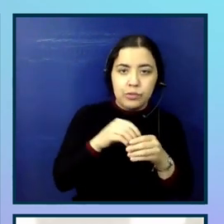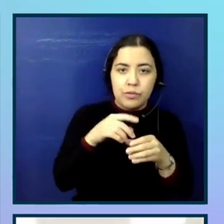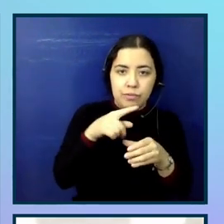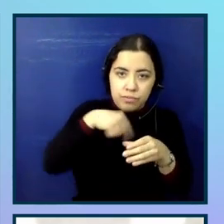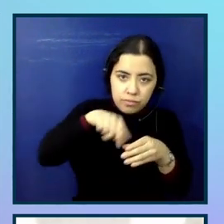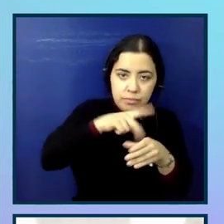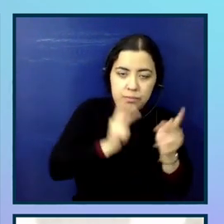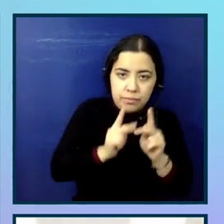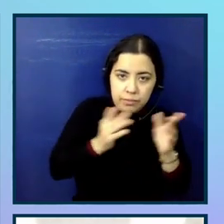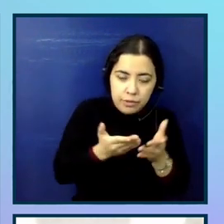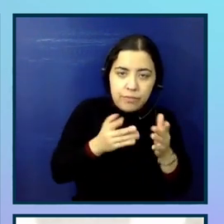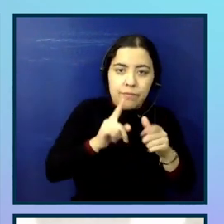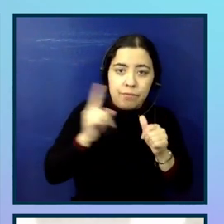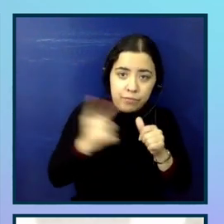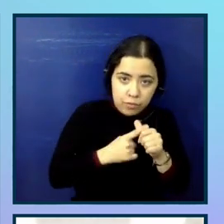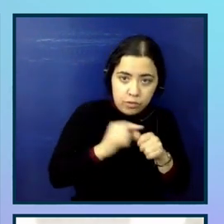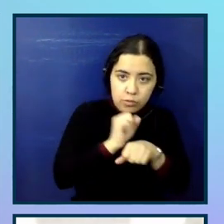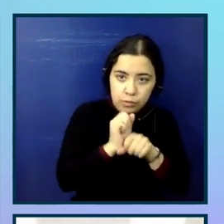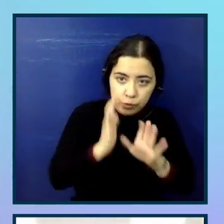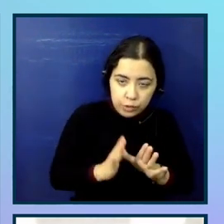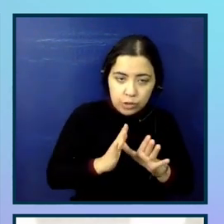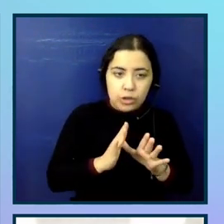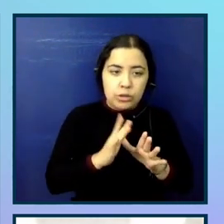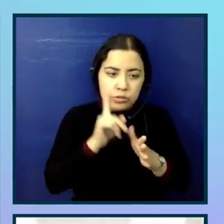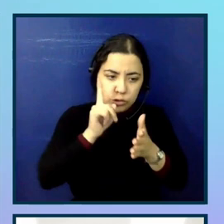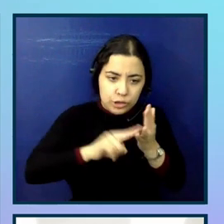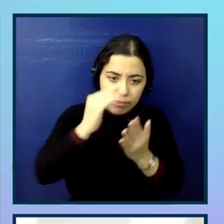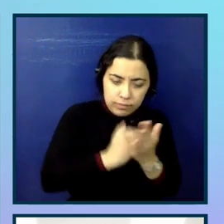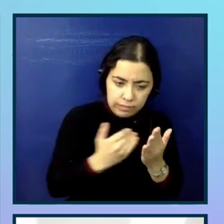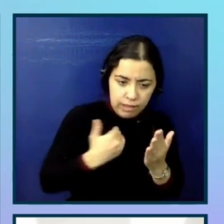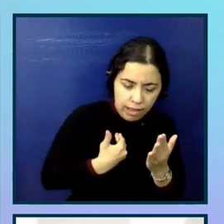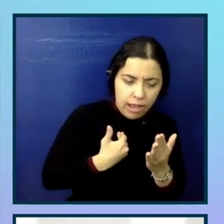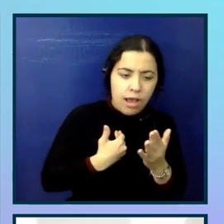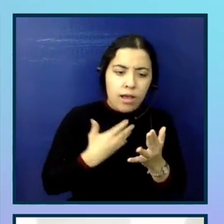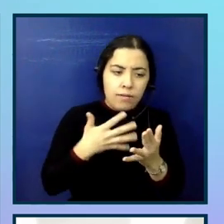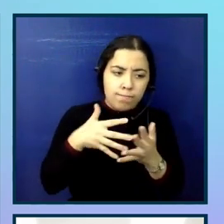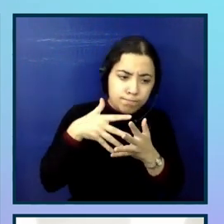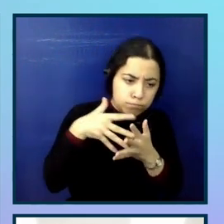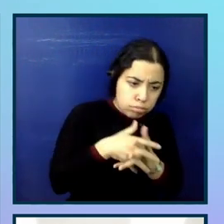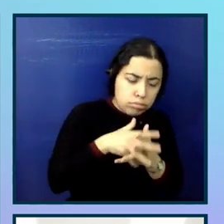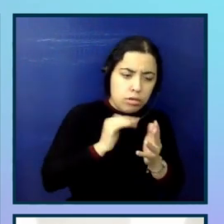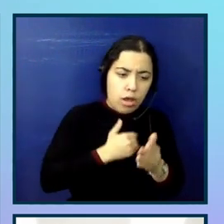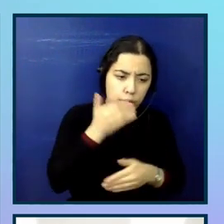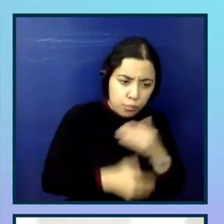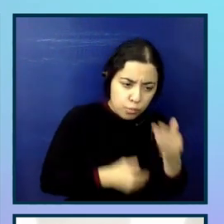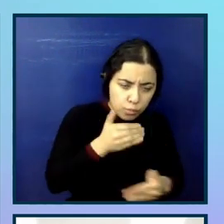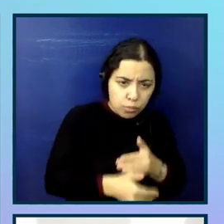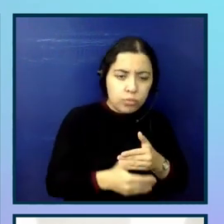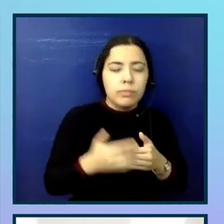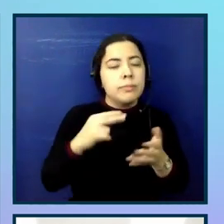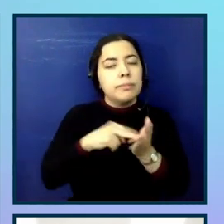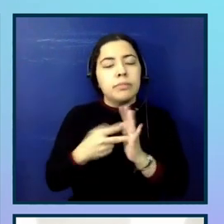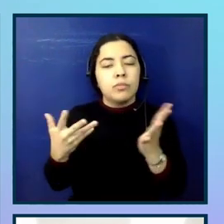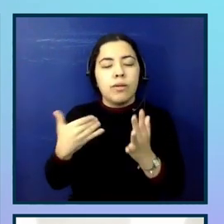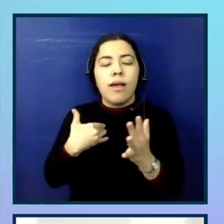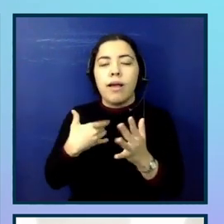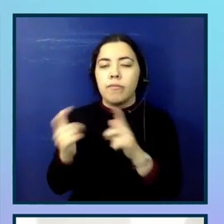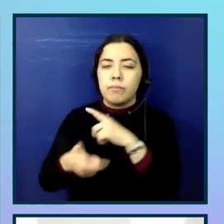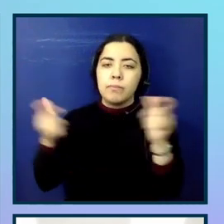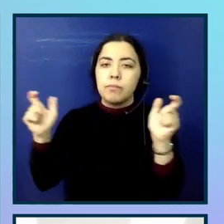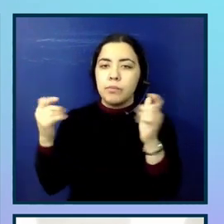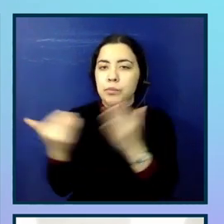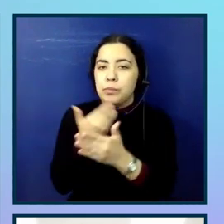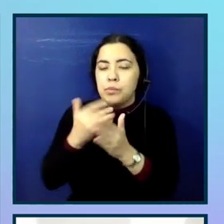a really solid checklist and to start embedding that into our design process. And we now have all our major new designs going through